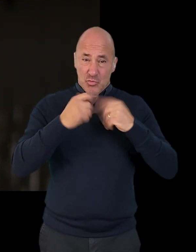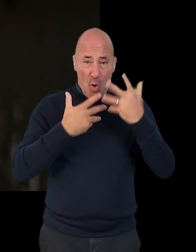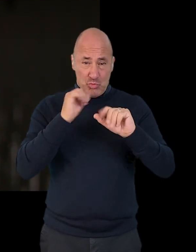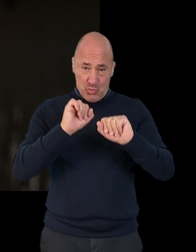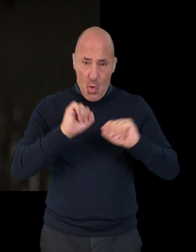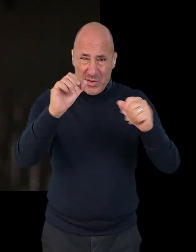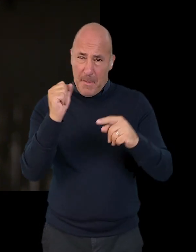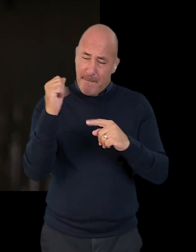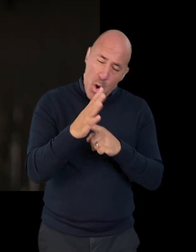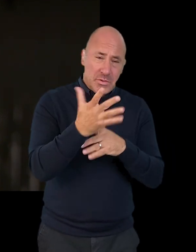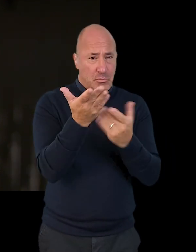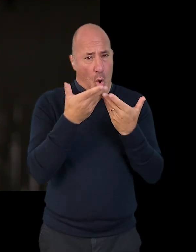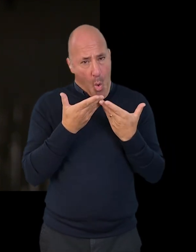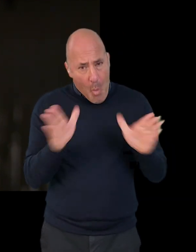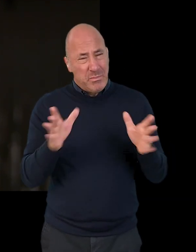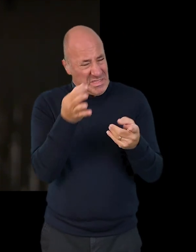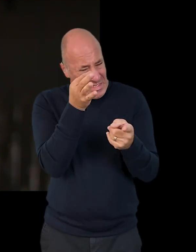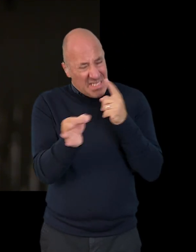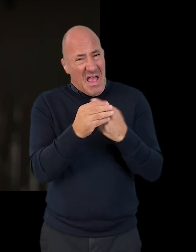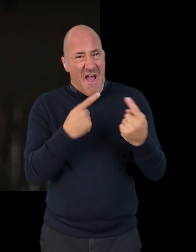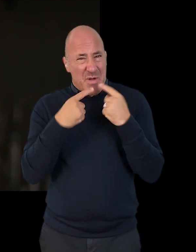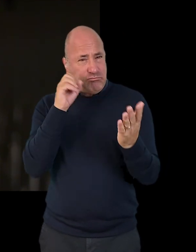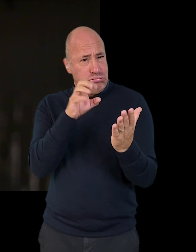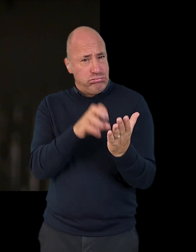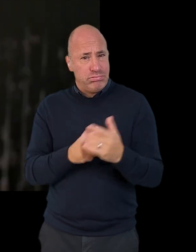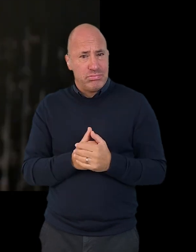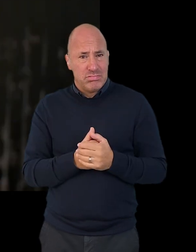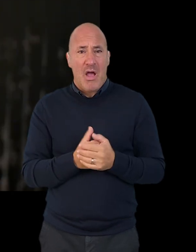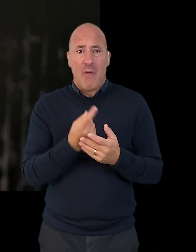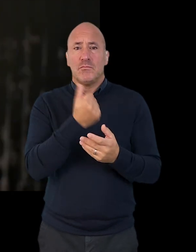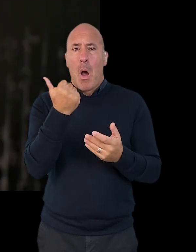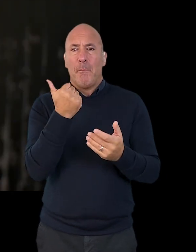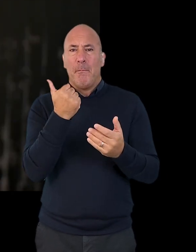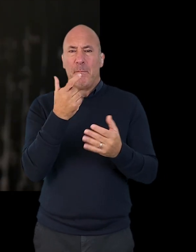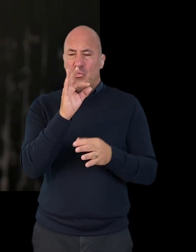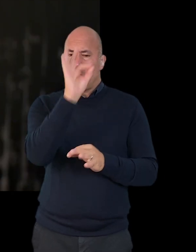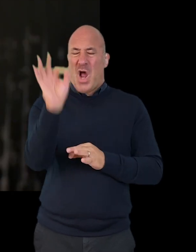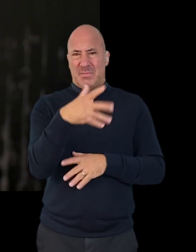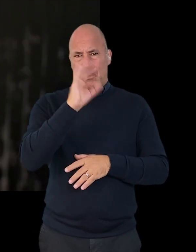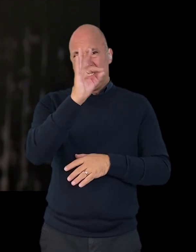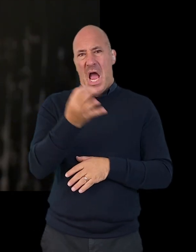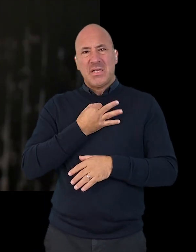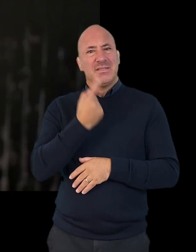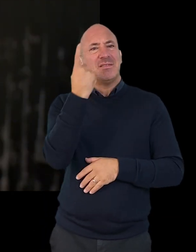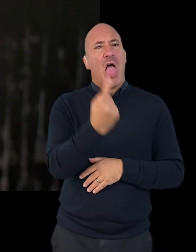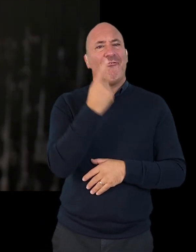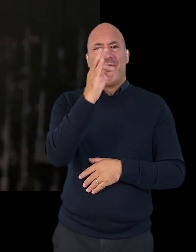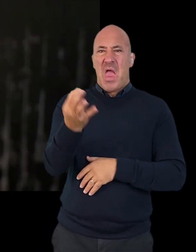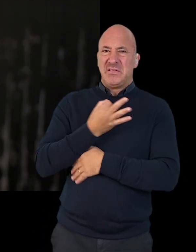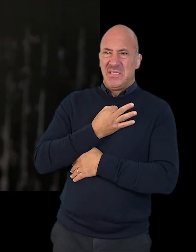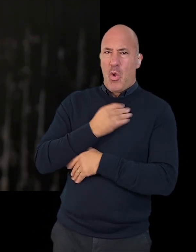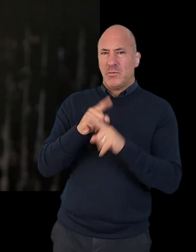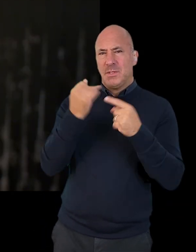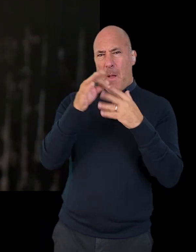is very important that you are as open as possible and as detailed as possible. These are some questions that you may want to